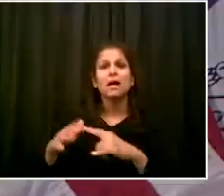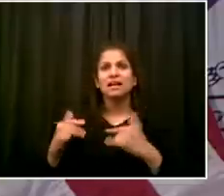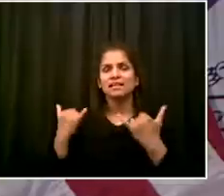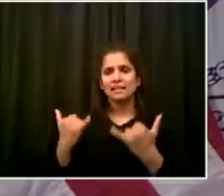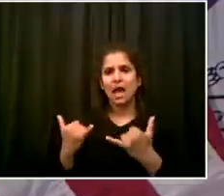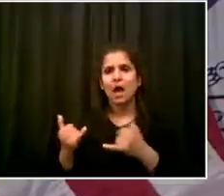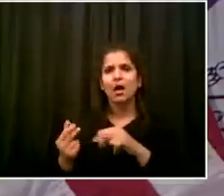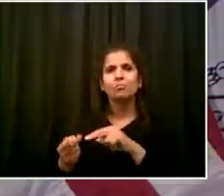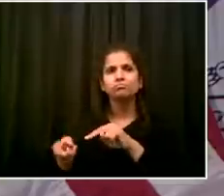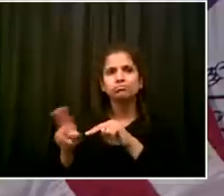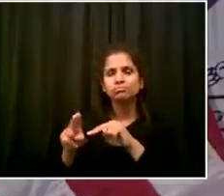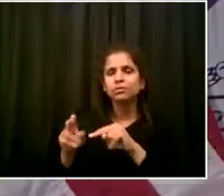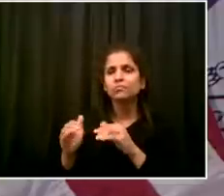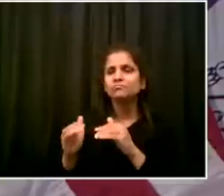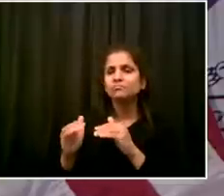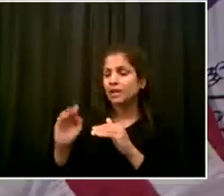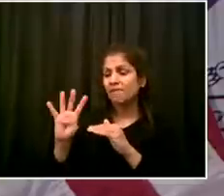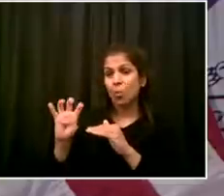for everyone's safety.